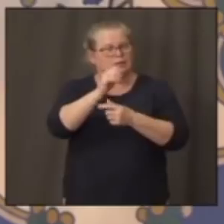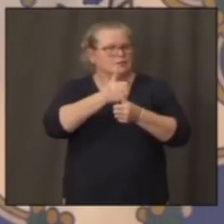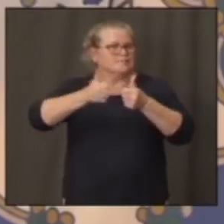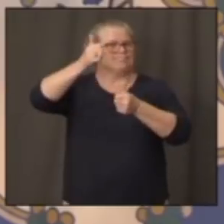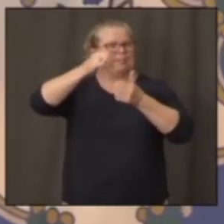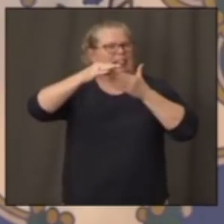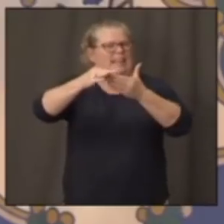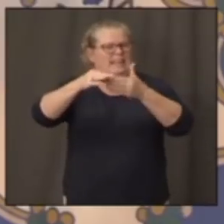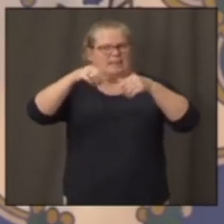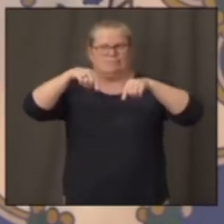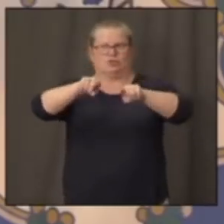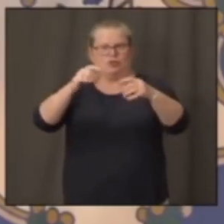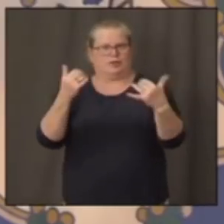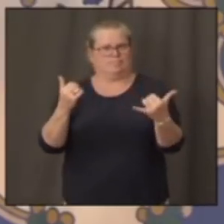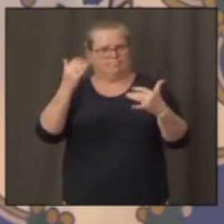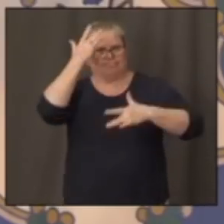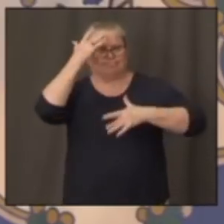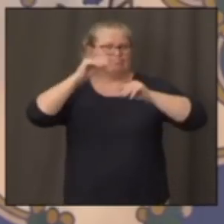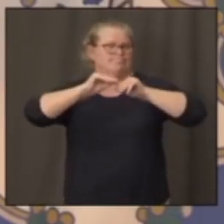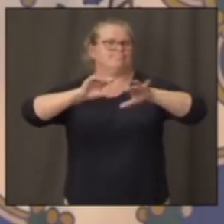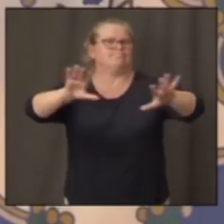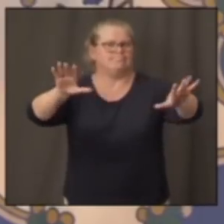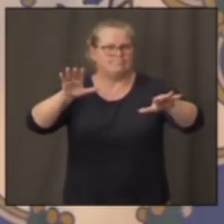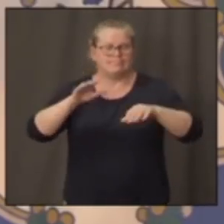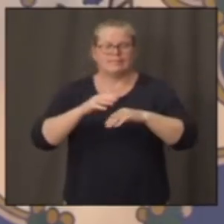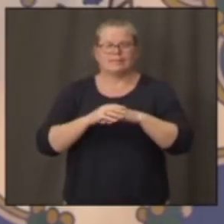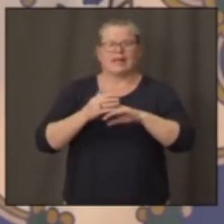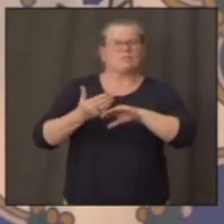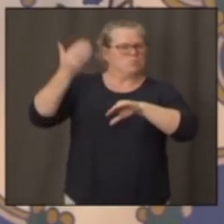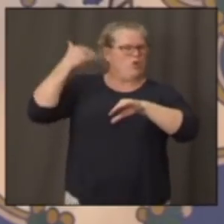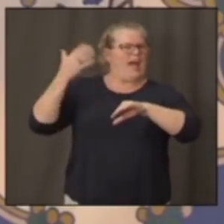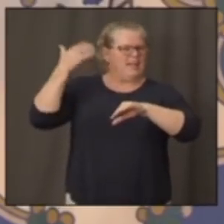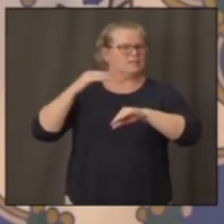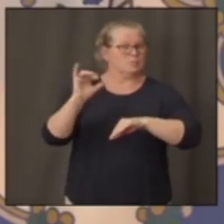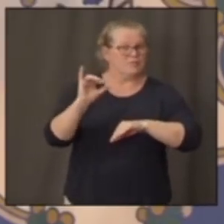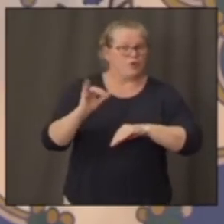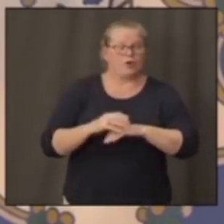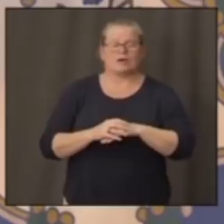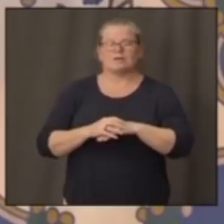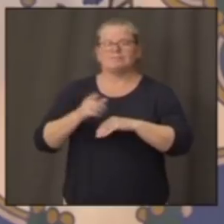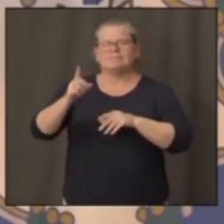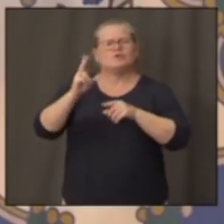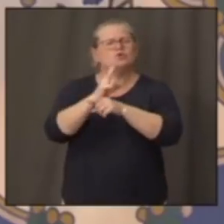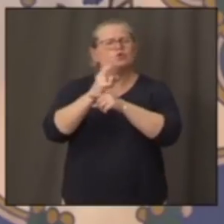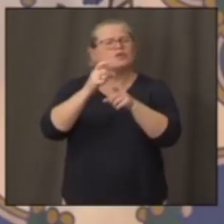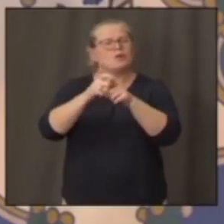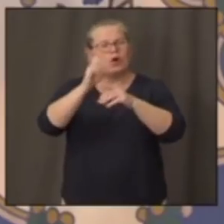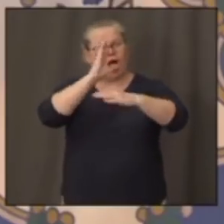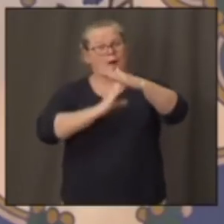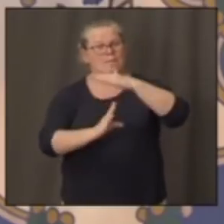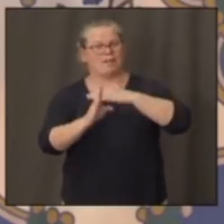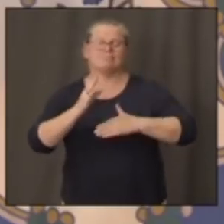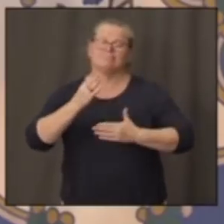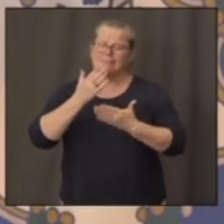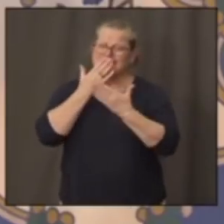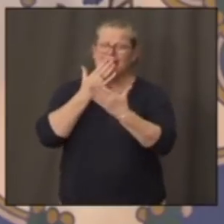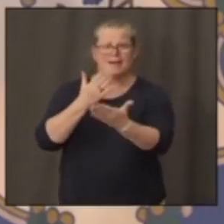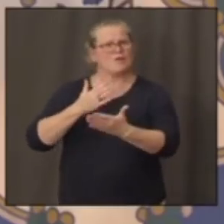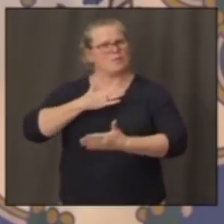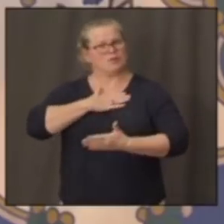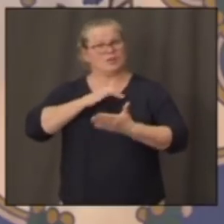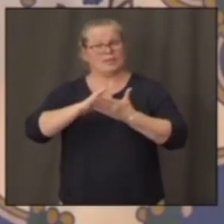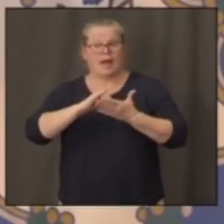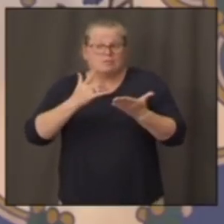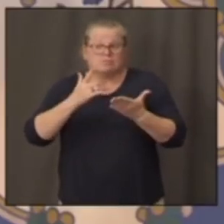Dr. Fauci, use the word humble, which I appreciate. We don't know everything. And sometimes in politics, changing your